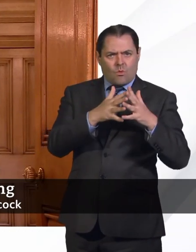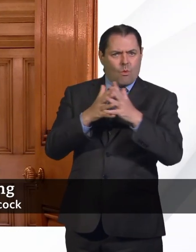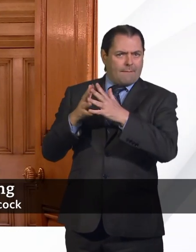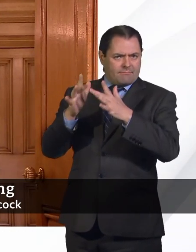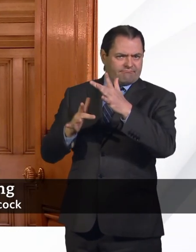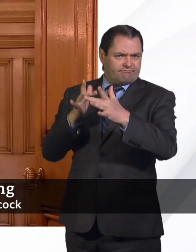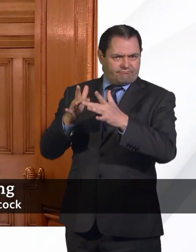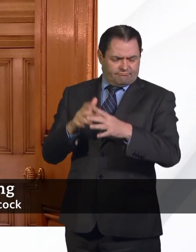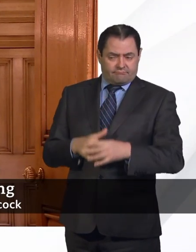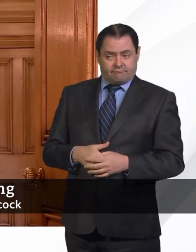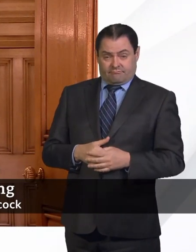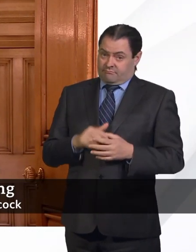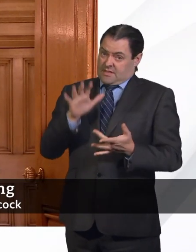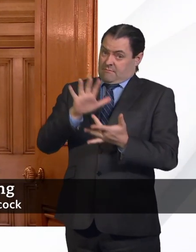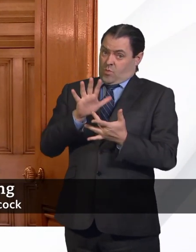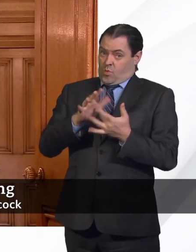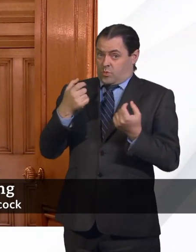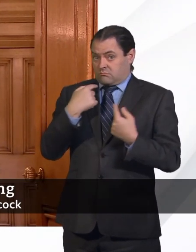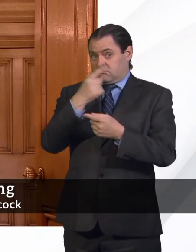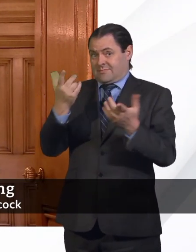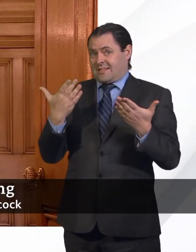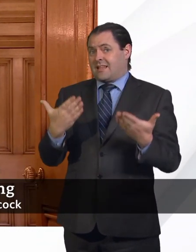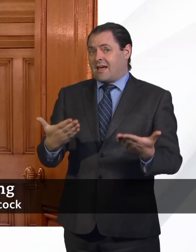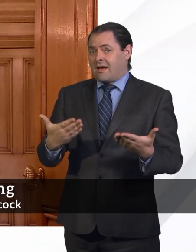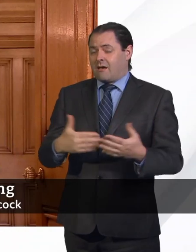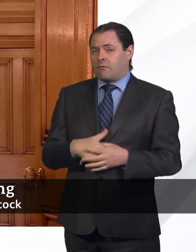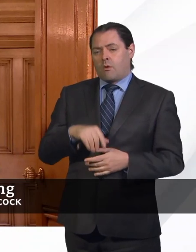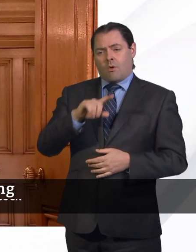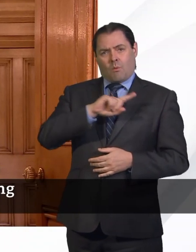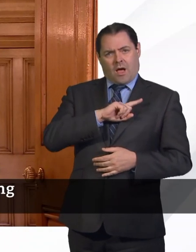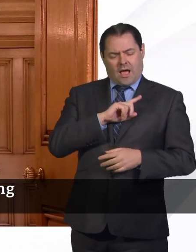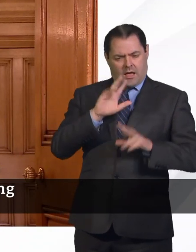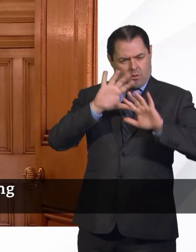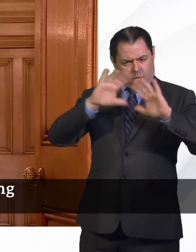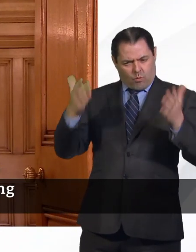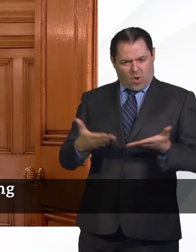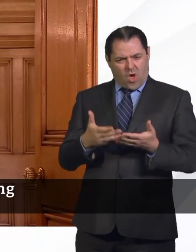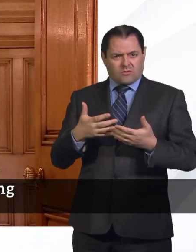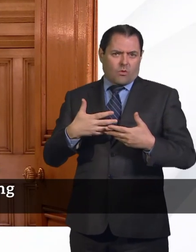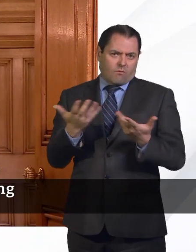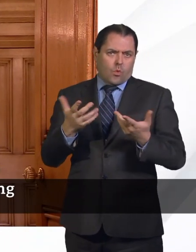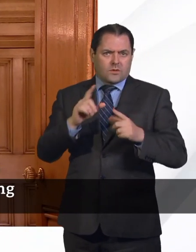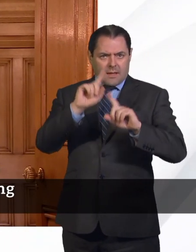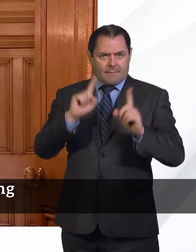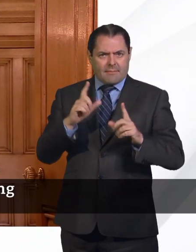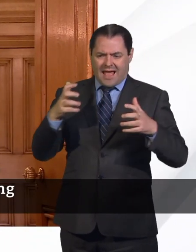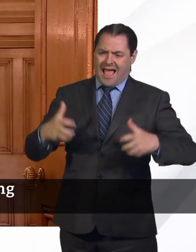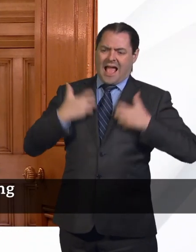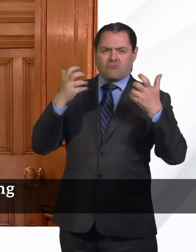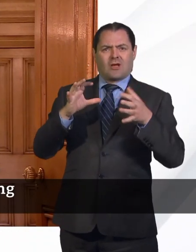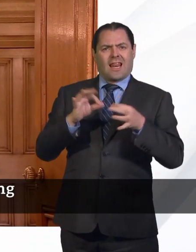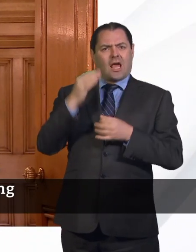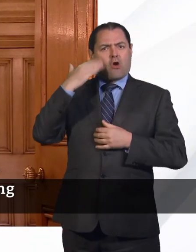particularly timely publication, because right across the world, people are angry about racial injustice.